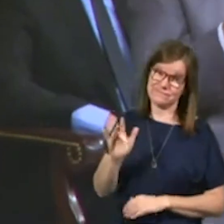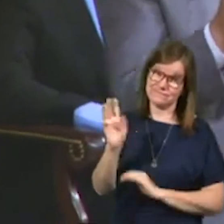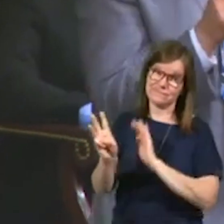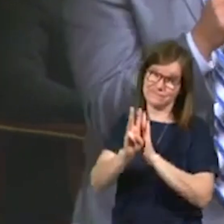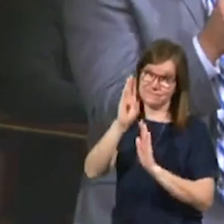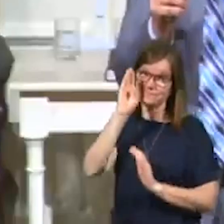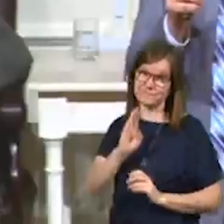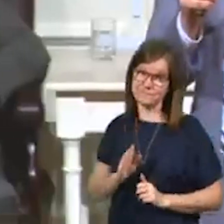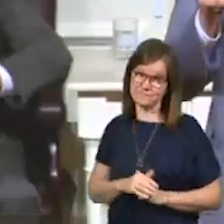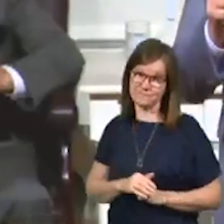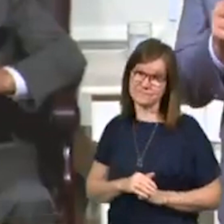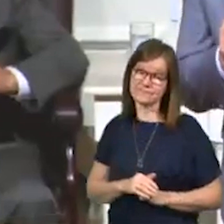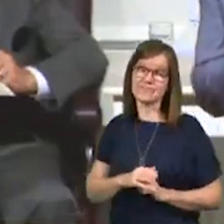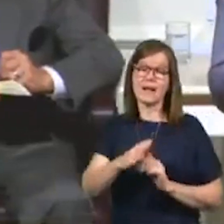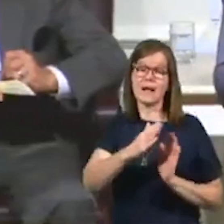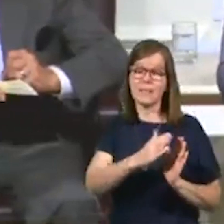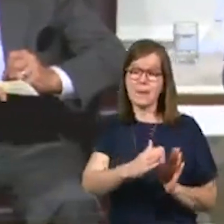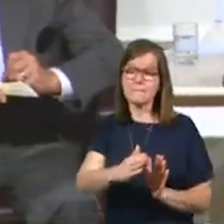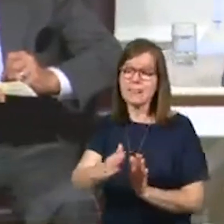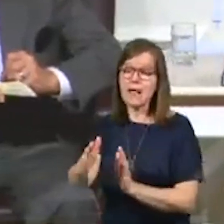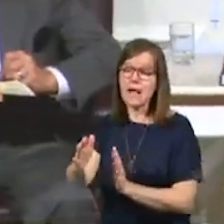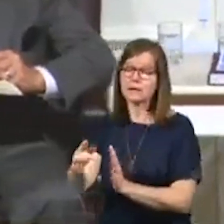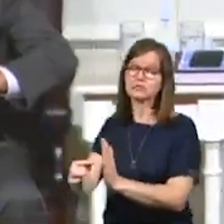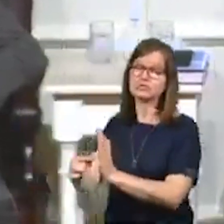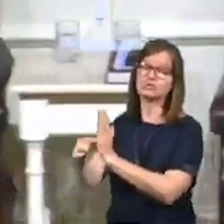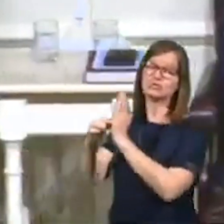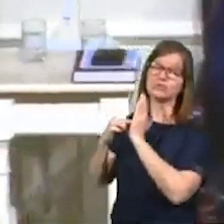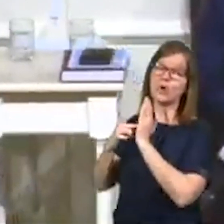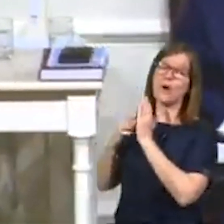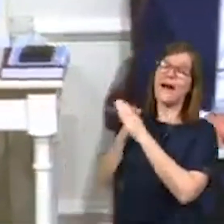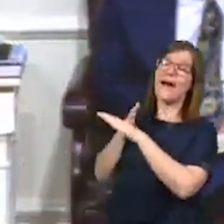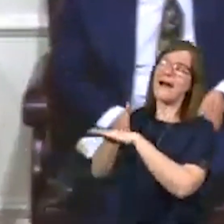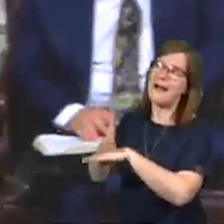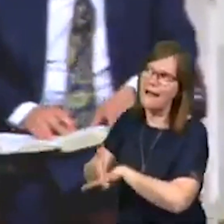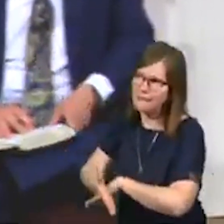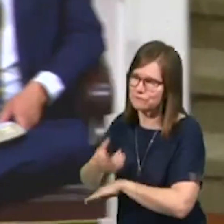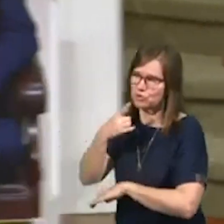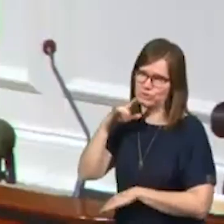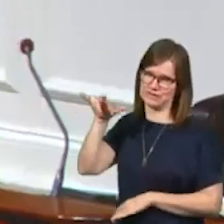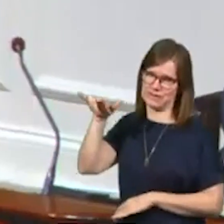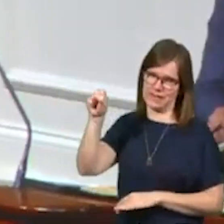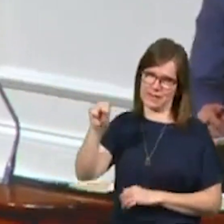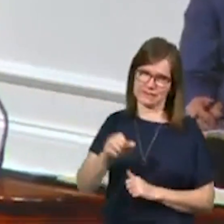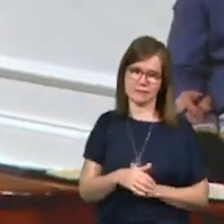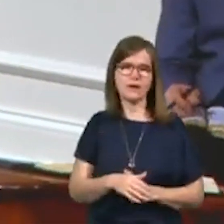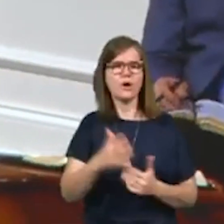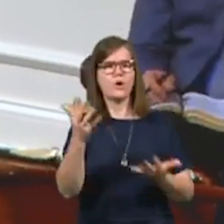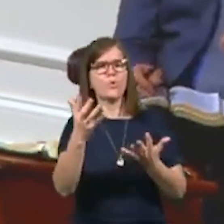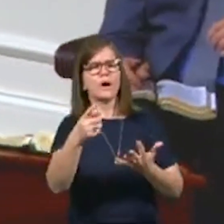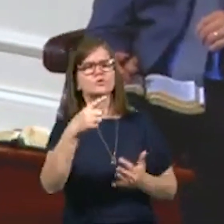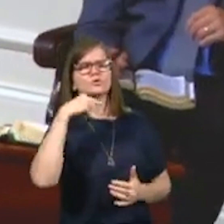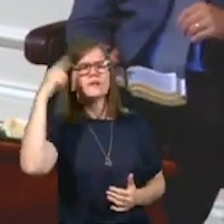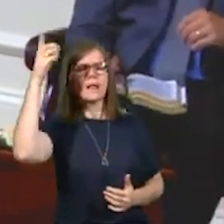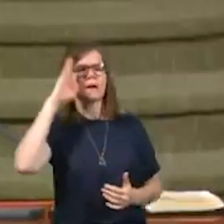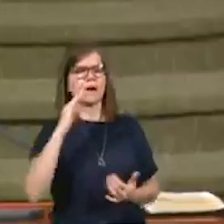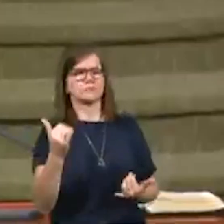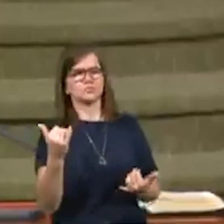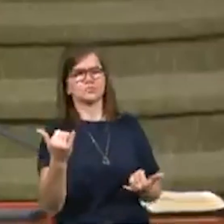The plan is revealed after we say yes, Lord. Yes, Lord. Let me ask you a question. What are you saying to God today?